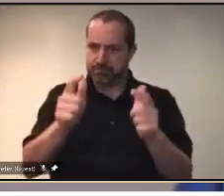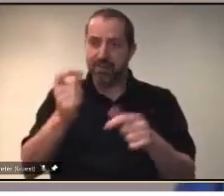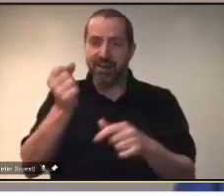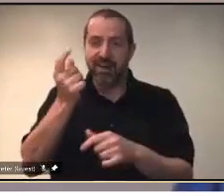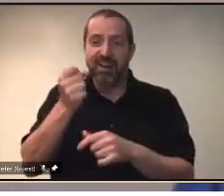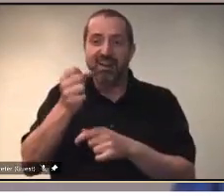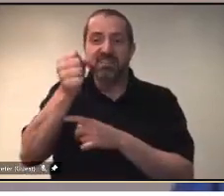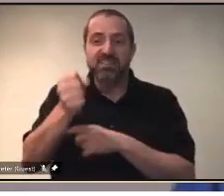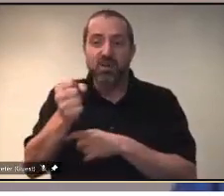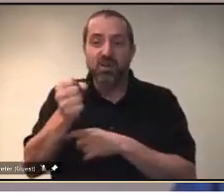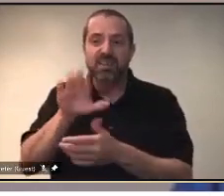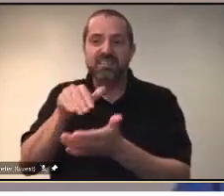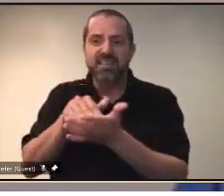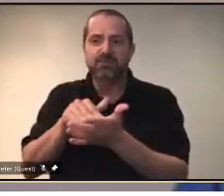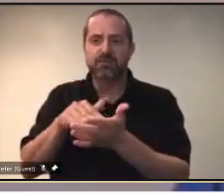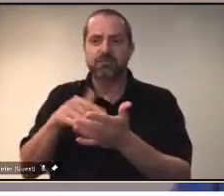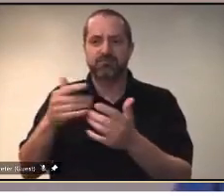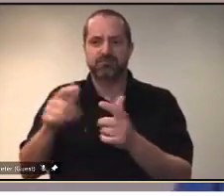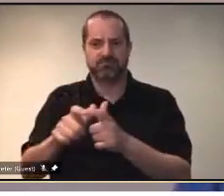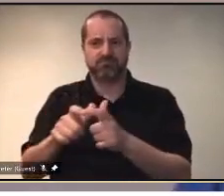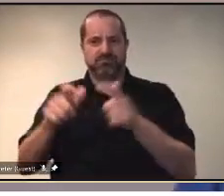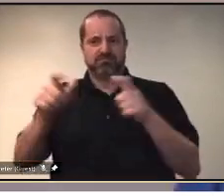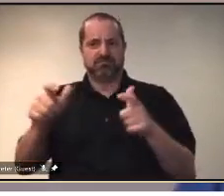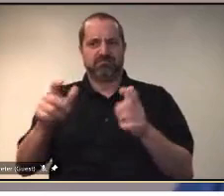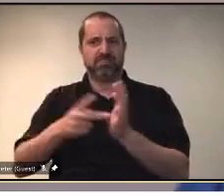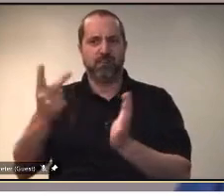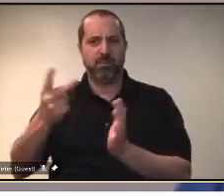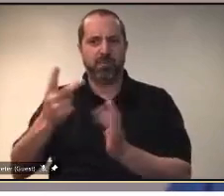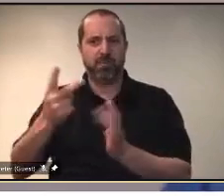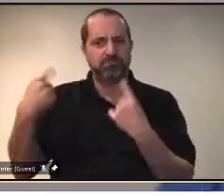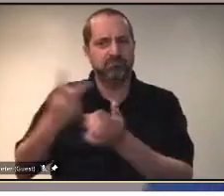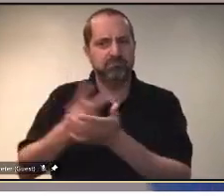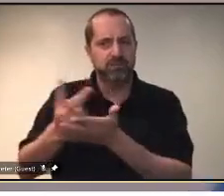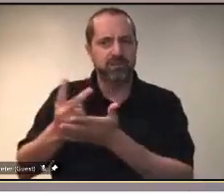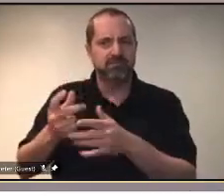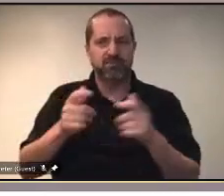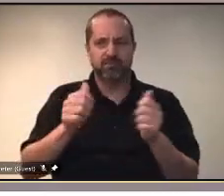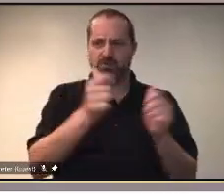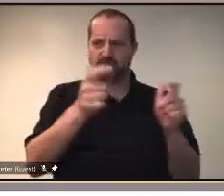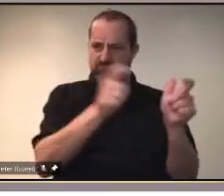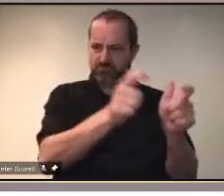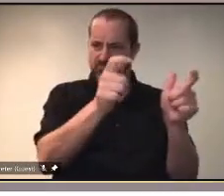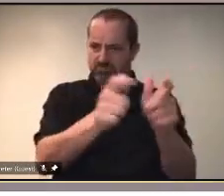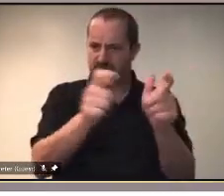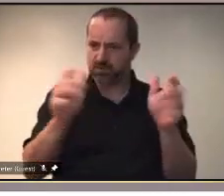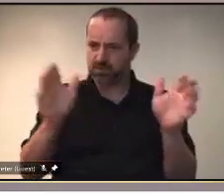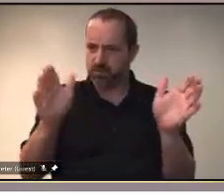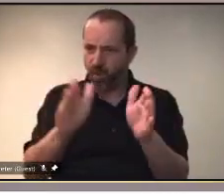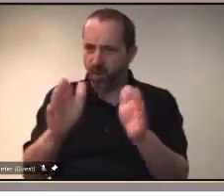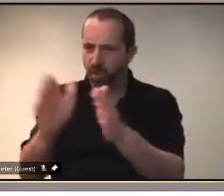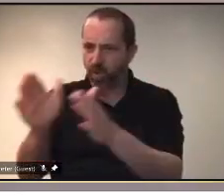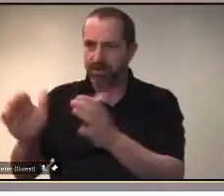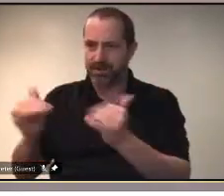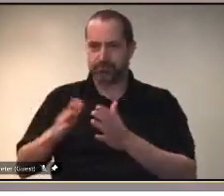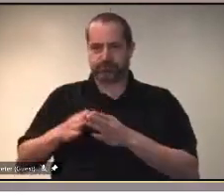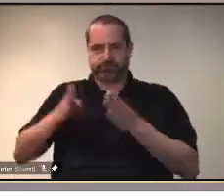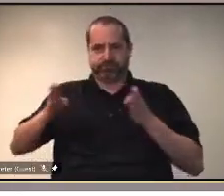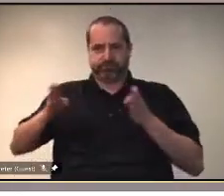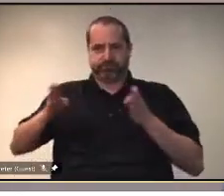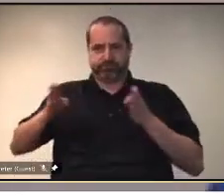its active cases in the past two weeks. Do we have any idea what's leading to that increase and what maybe,